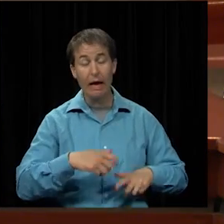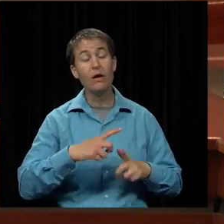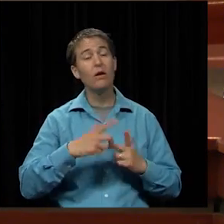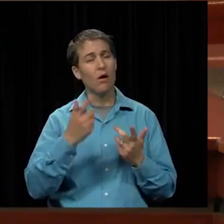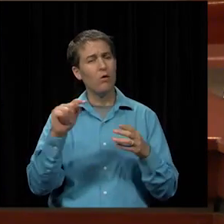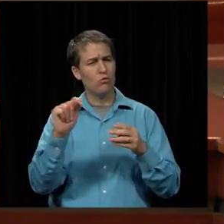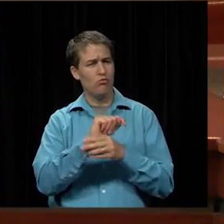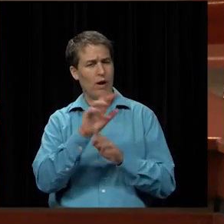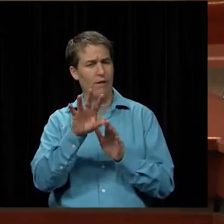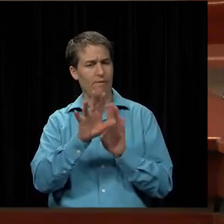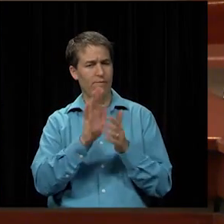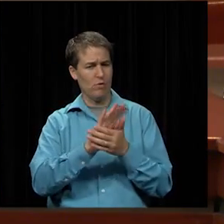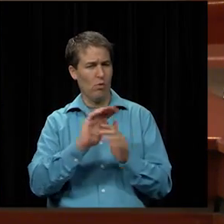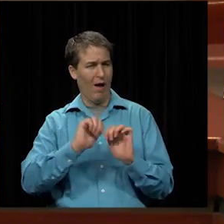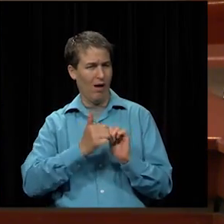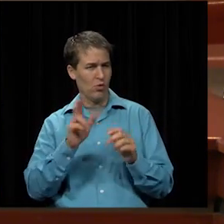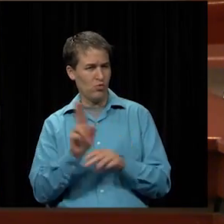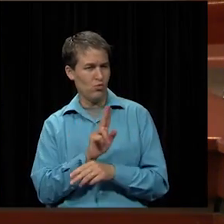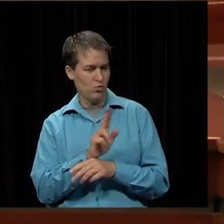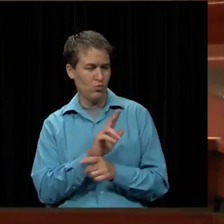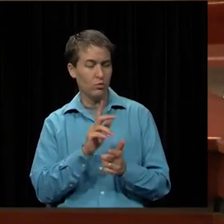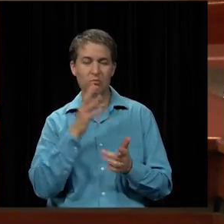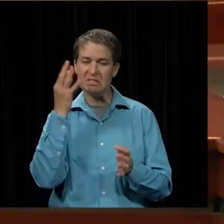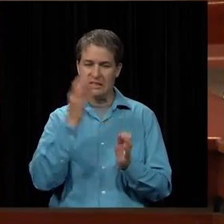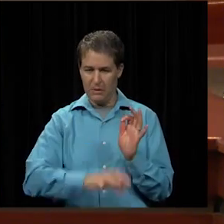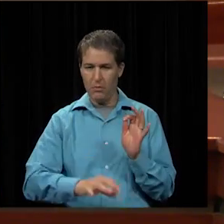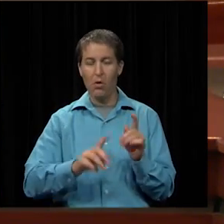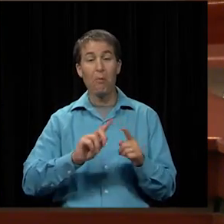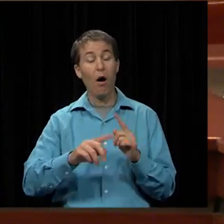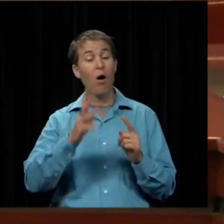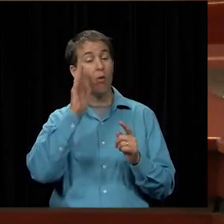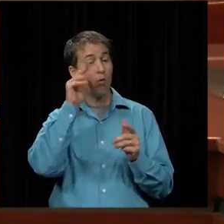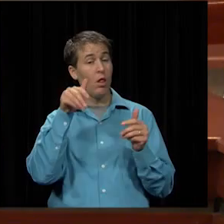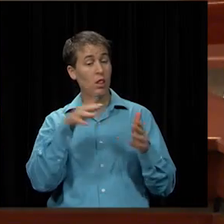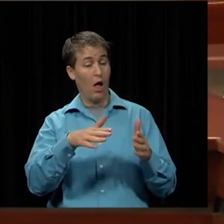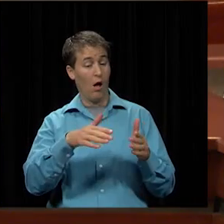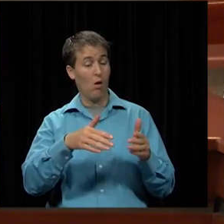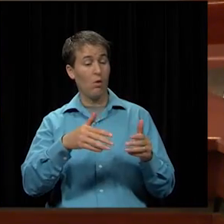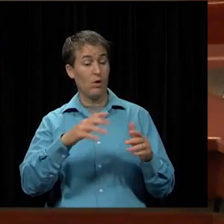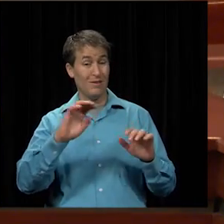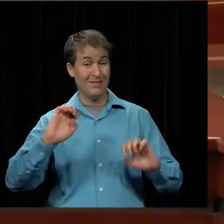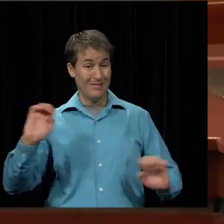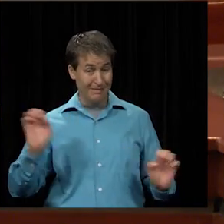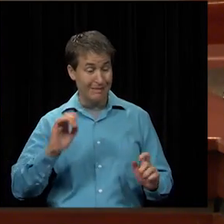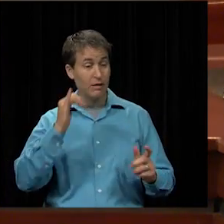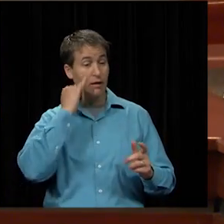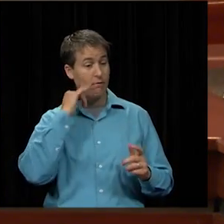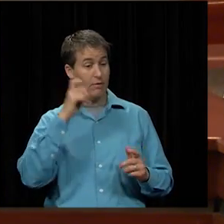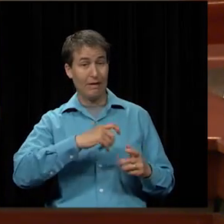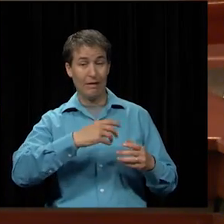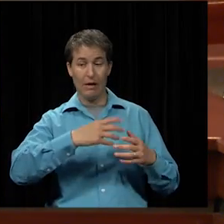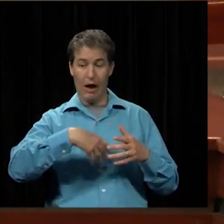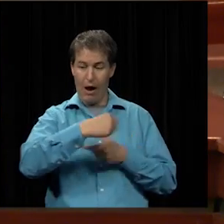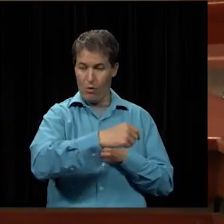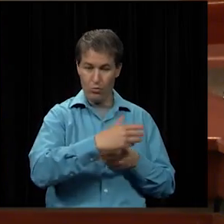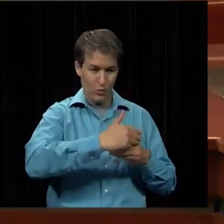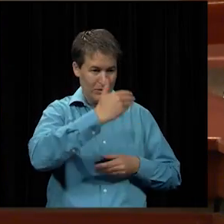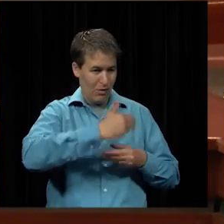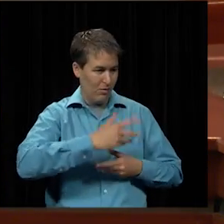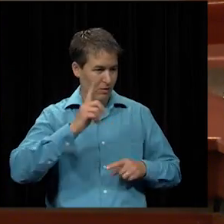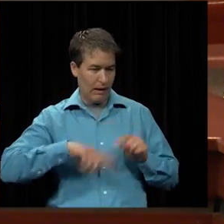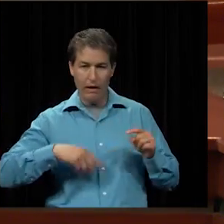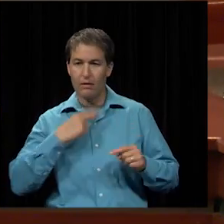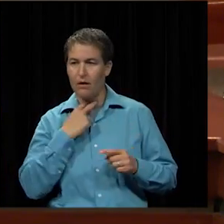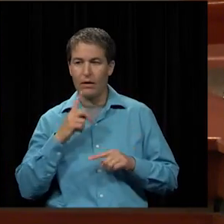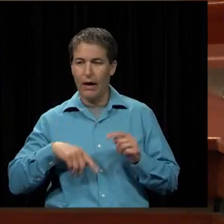for that how to use it and so forth very simple but it would allow us in an emergency situation to break a window safely and we could escape